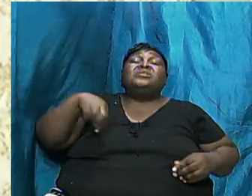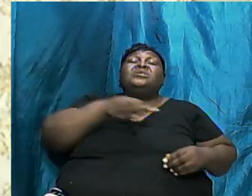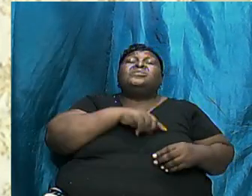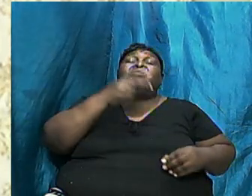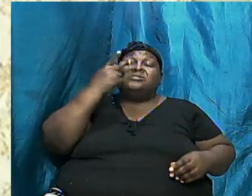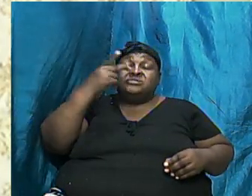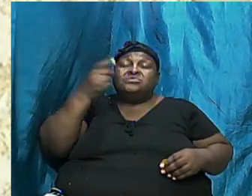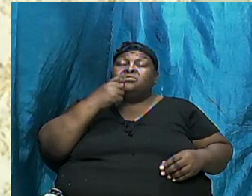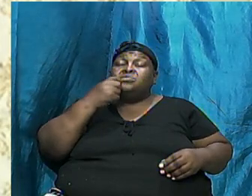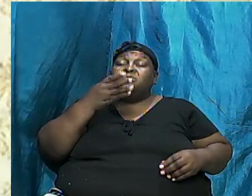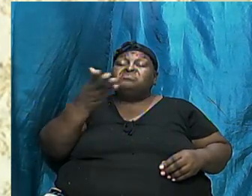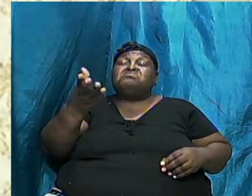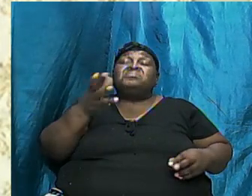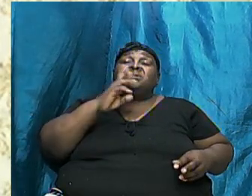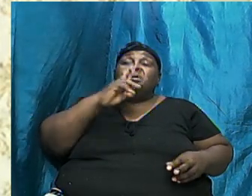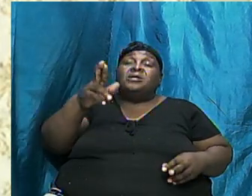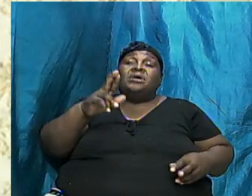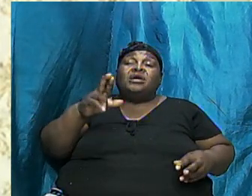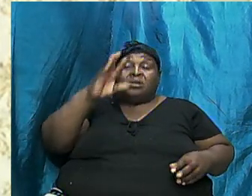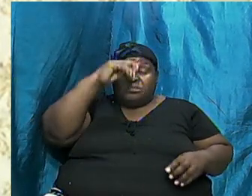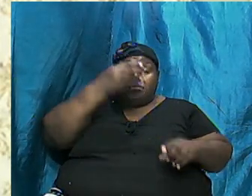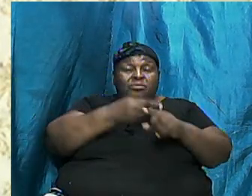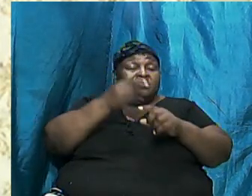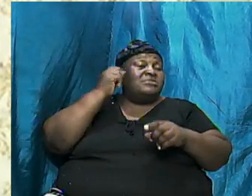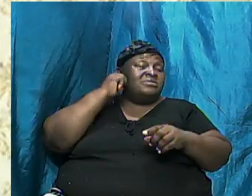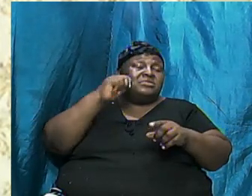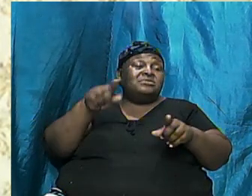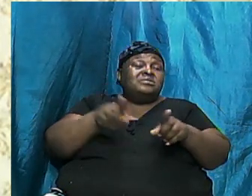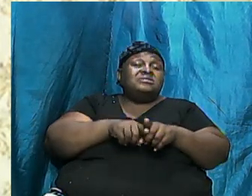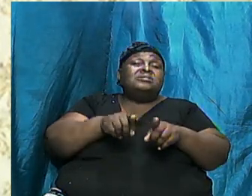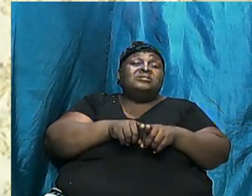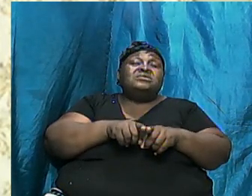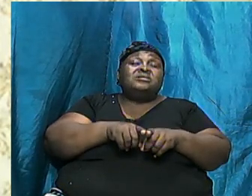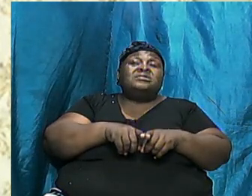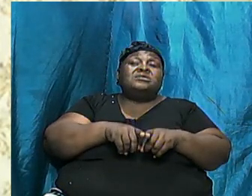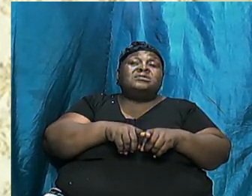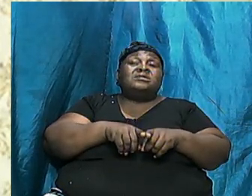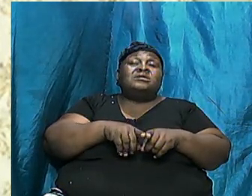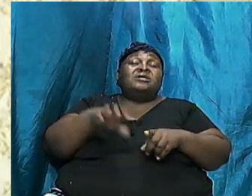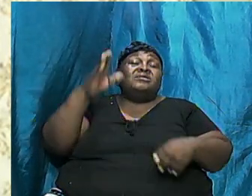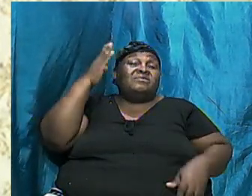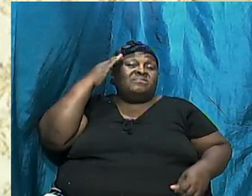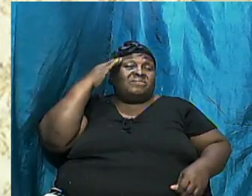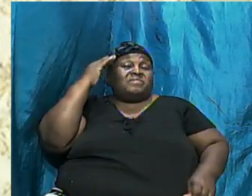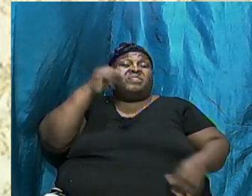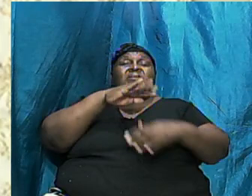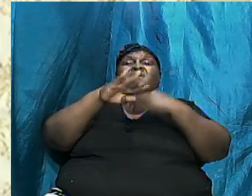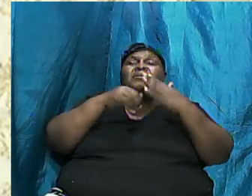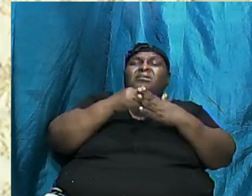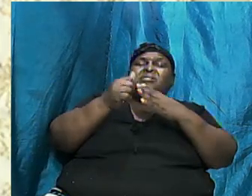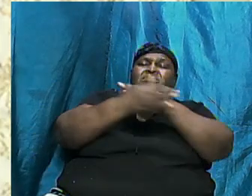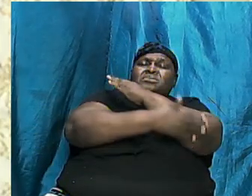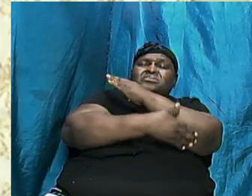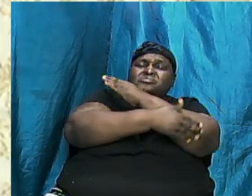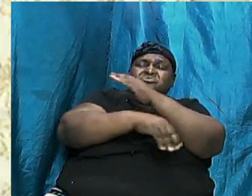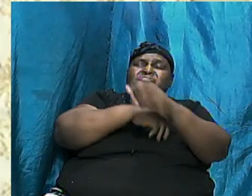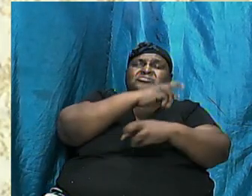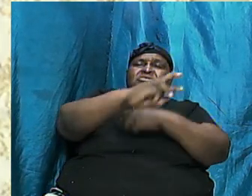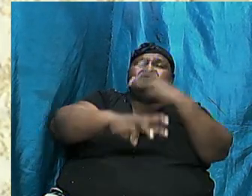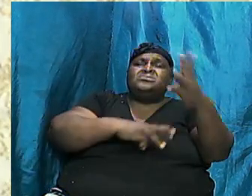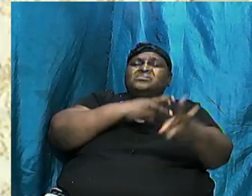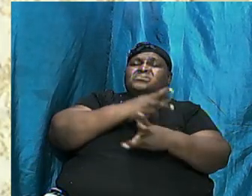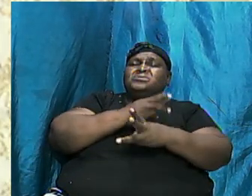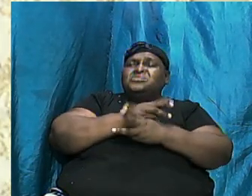they are And brothers and sisters By virtue of a knowledge of all the countries around the world today